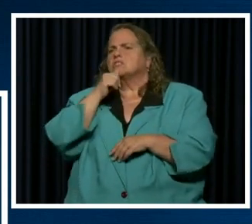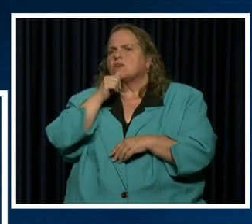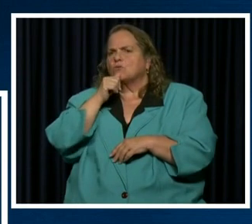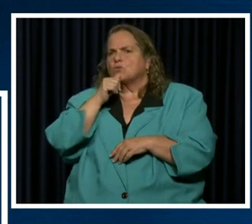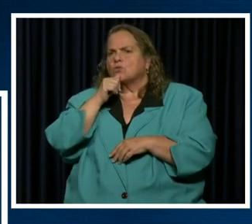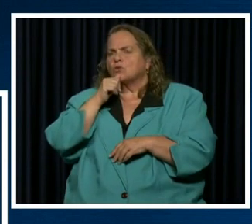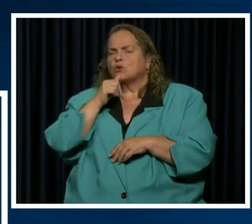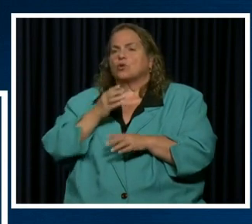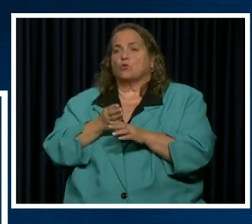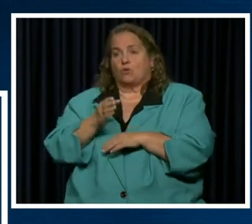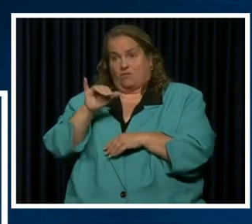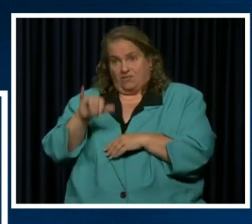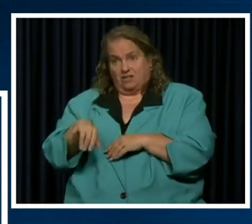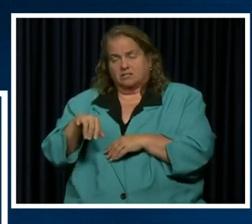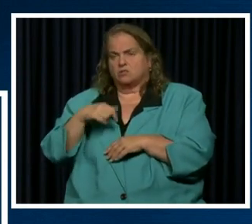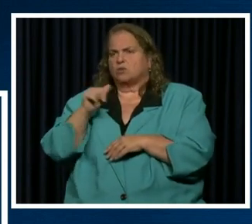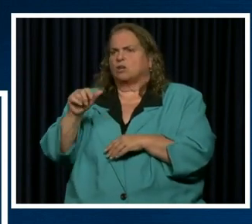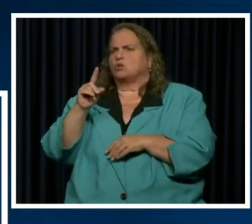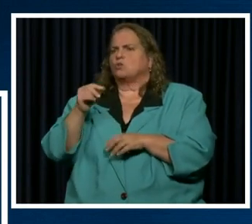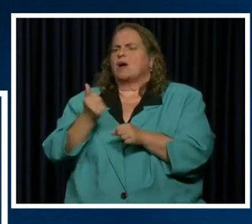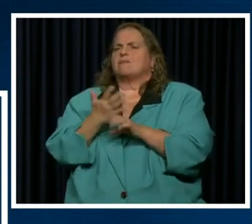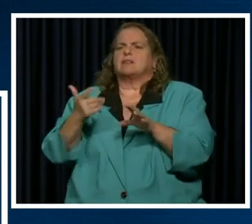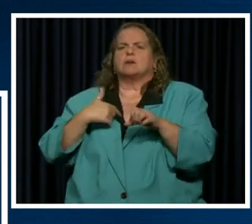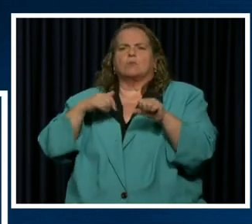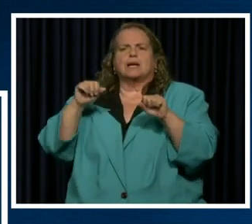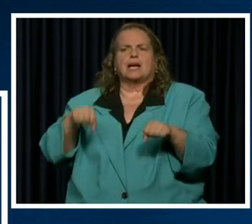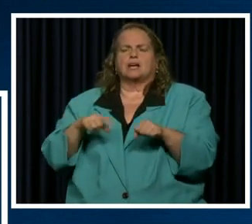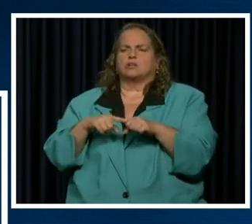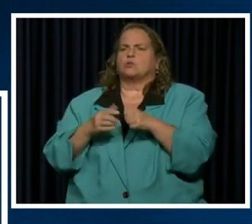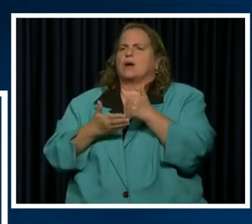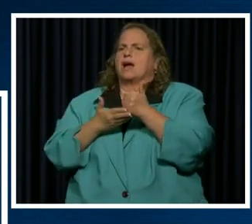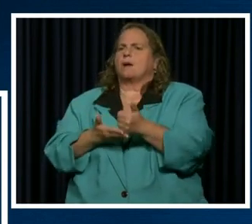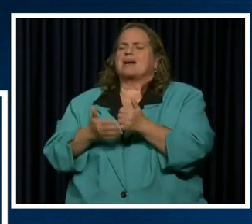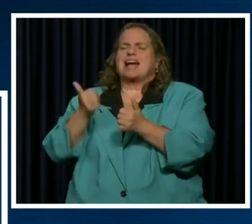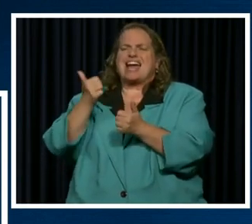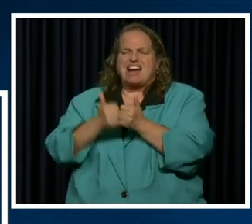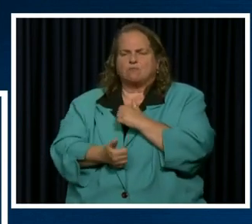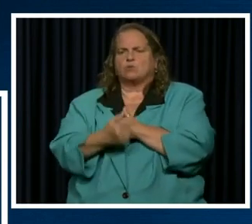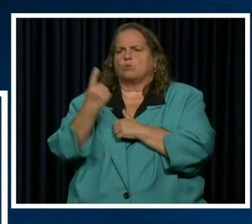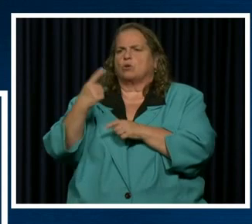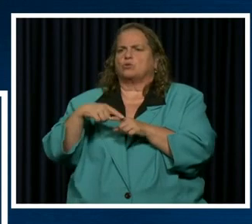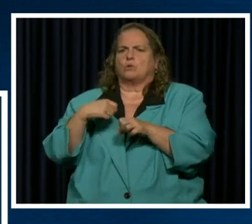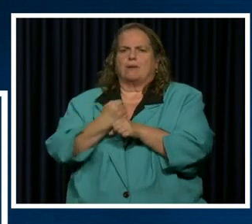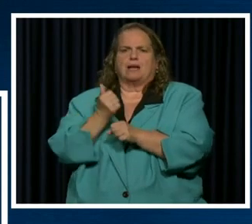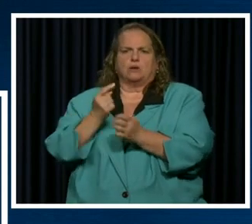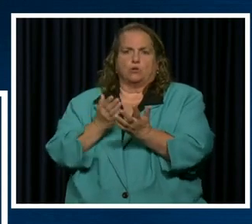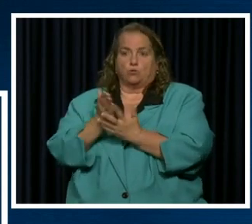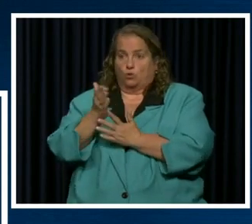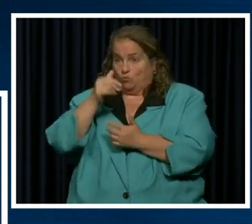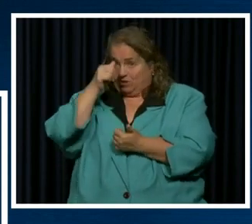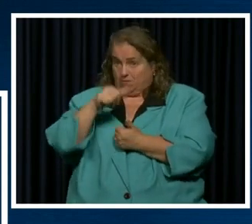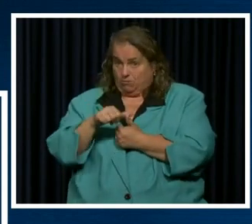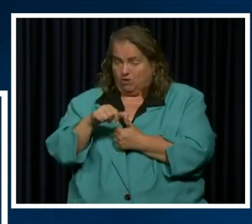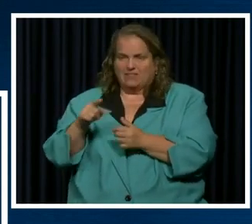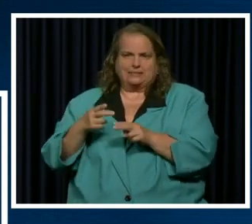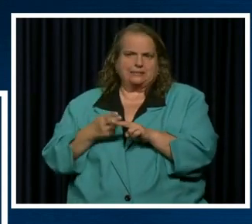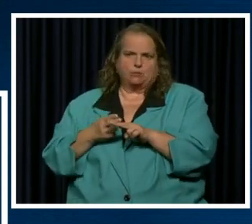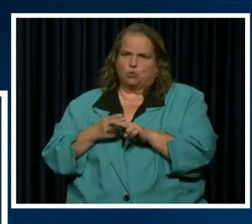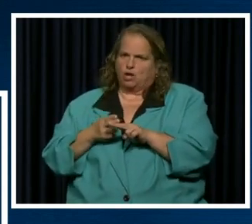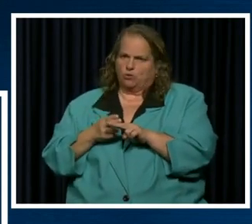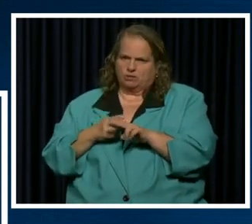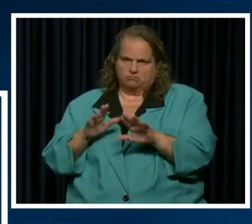through this. We want to do everything we can to help everybody make it through. Remember, this is temporary.